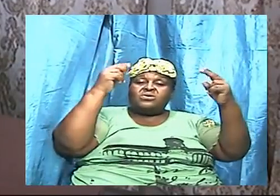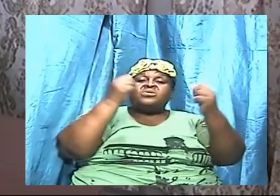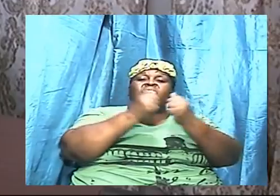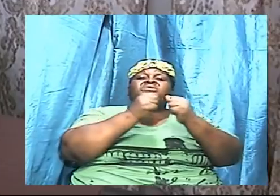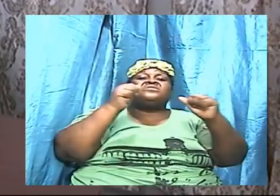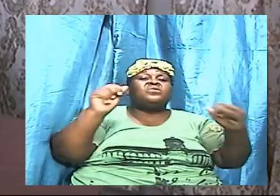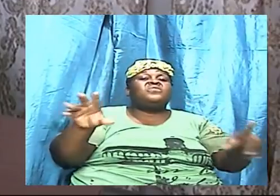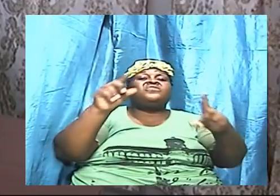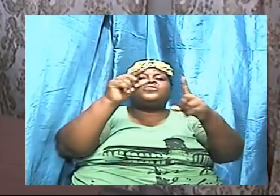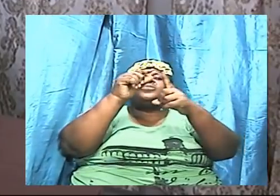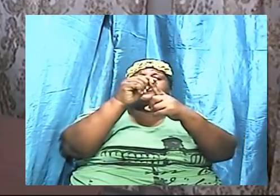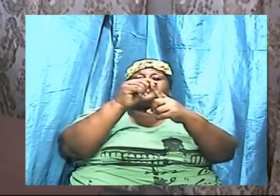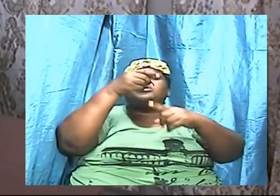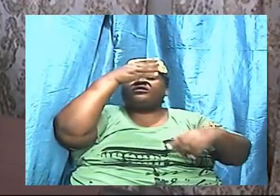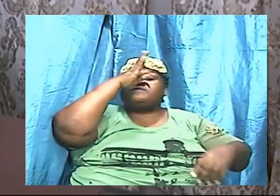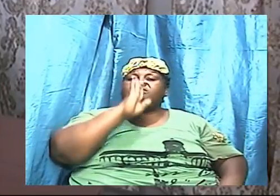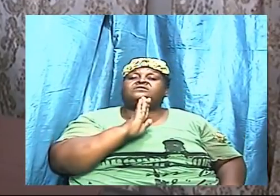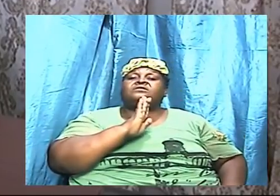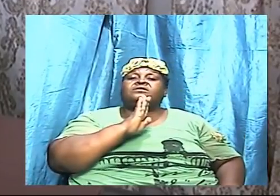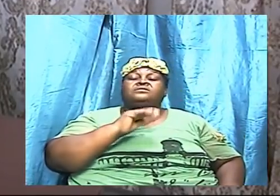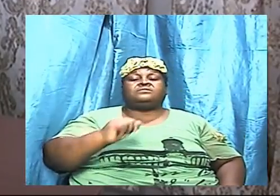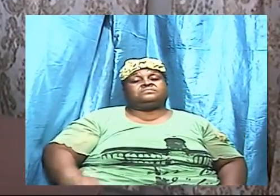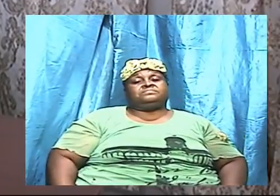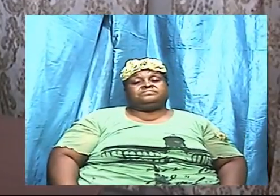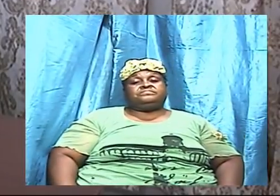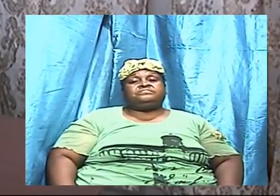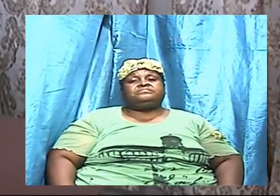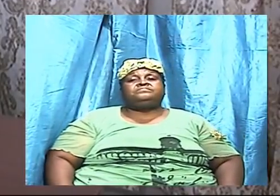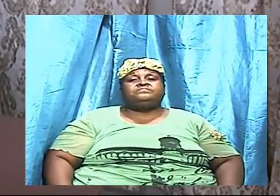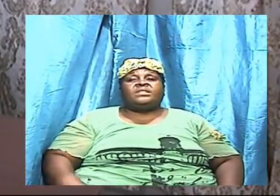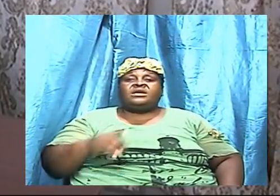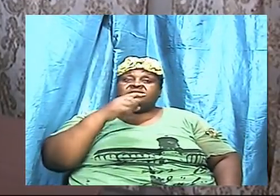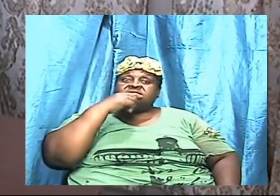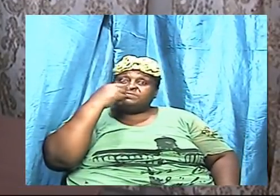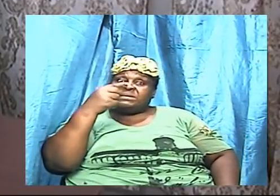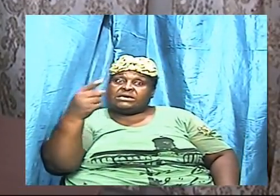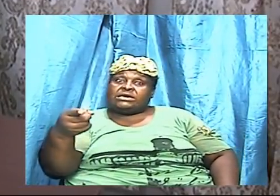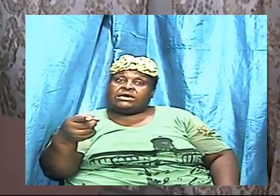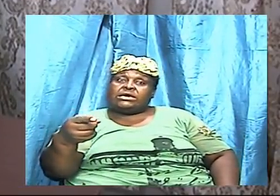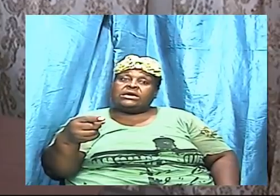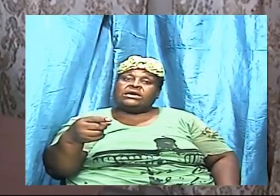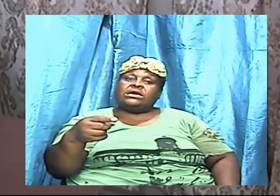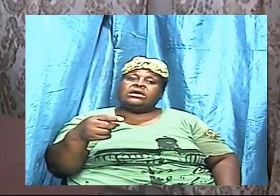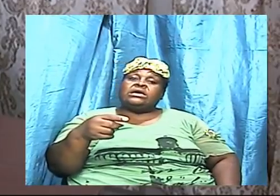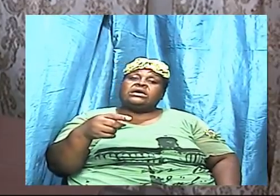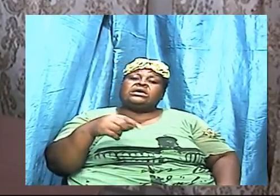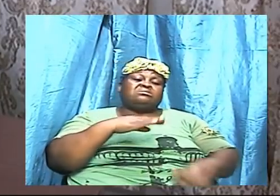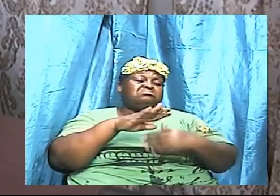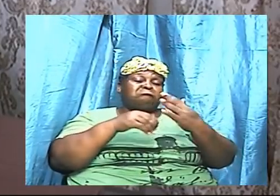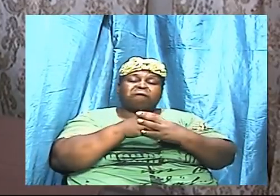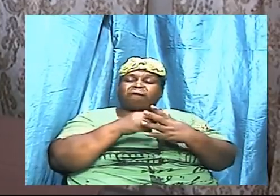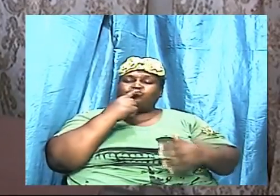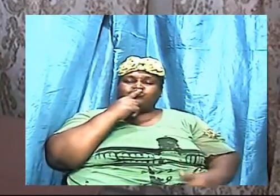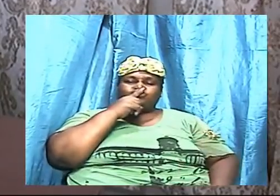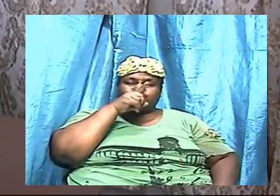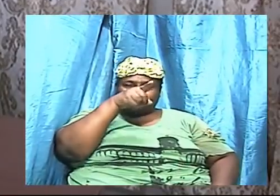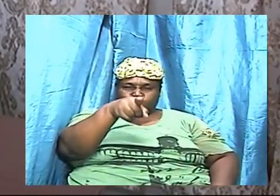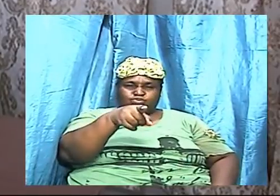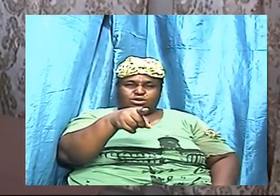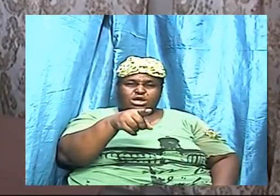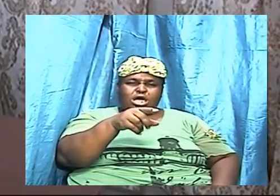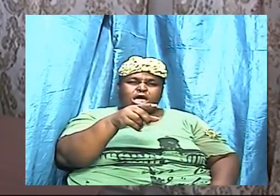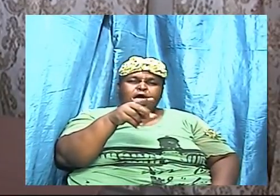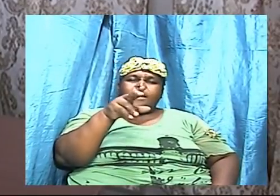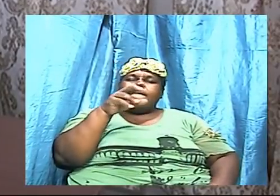word of Almighty God. And I speak that in all truth and make